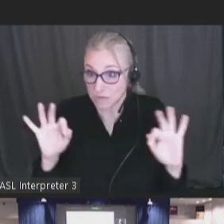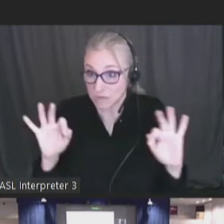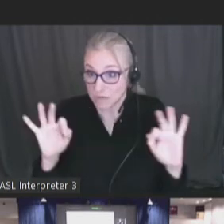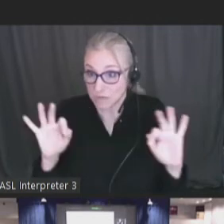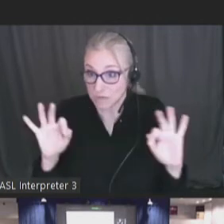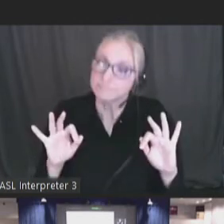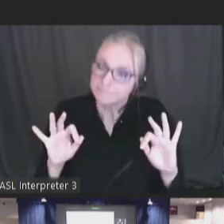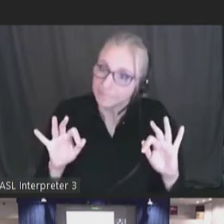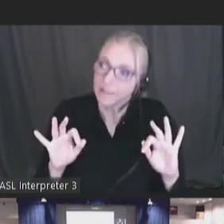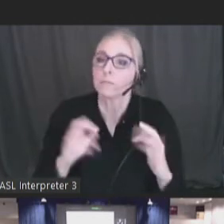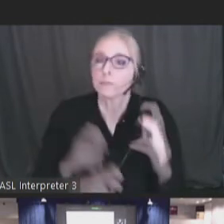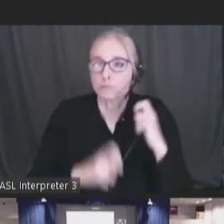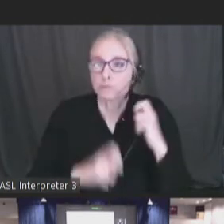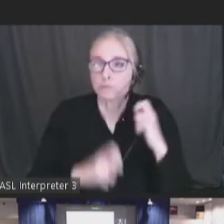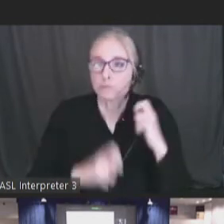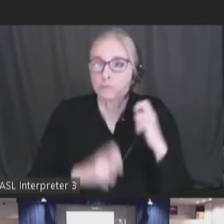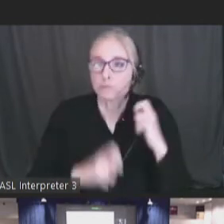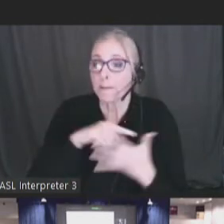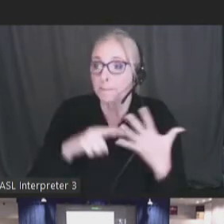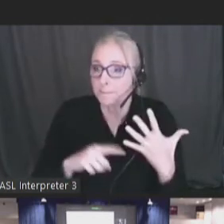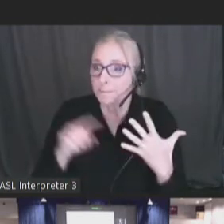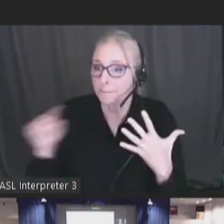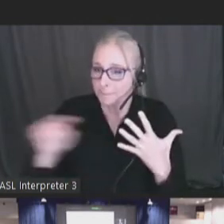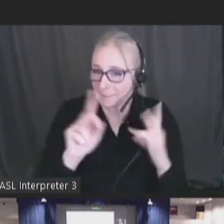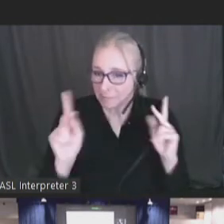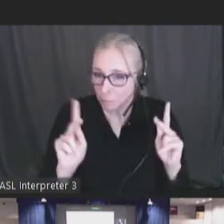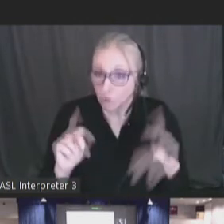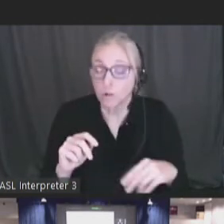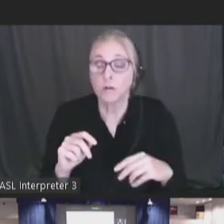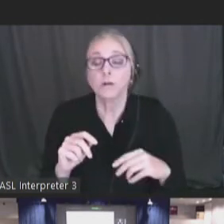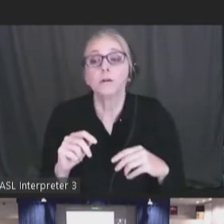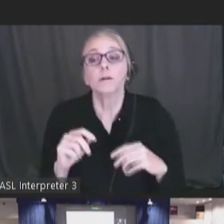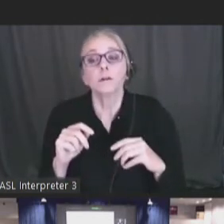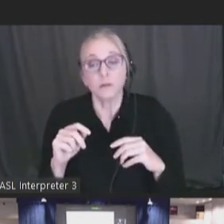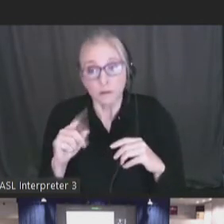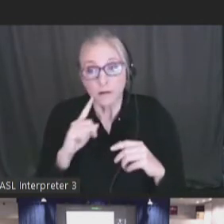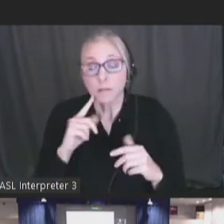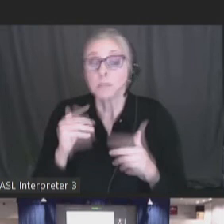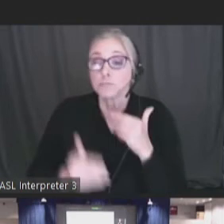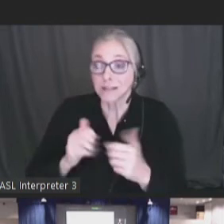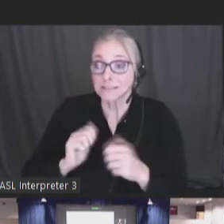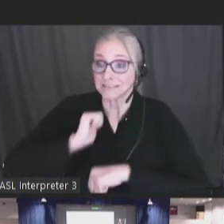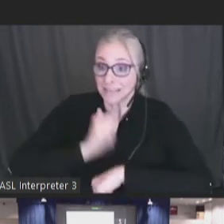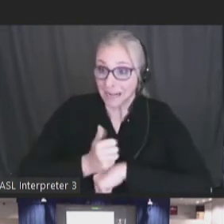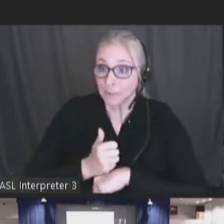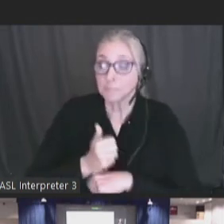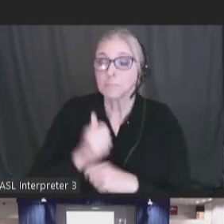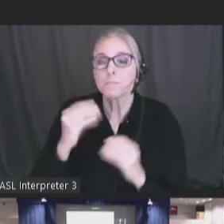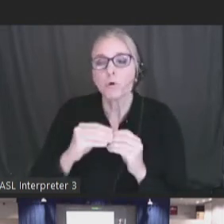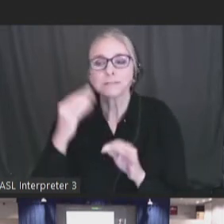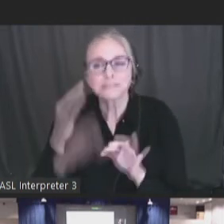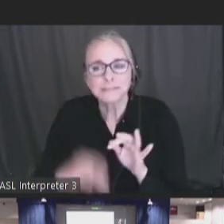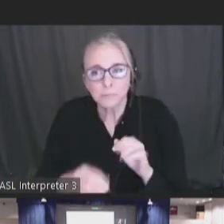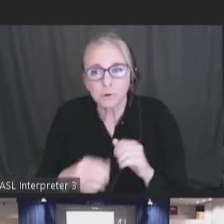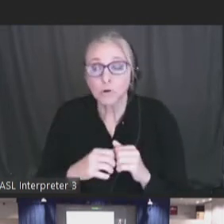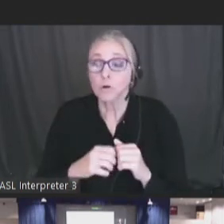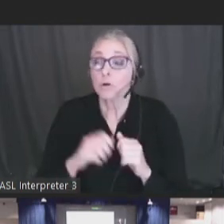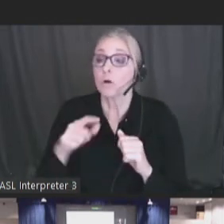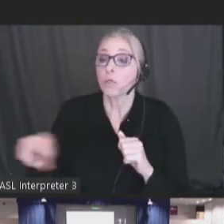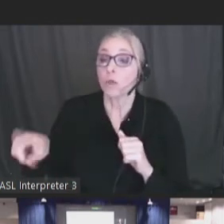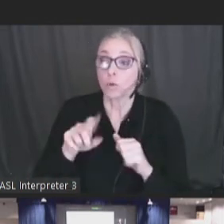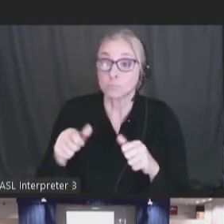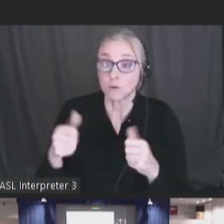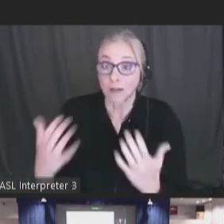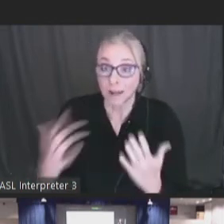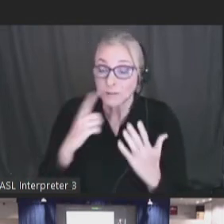issue in some of these cases. So, we need to have processes in place that makes it simplified. And what providers are going to have